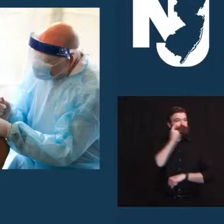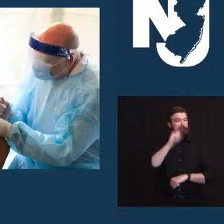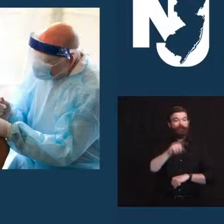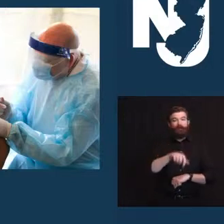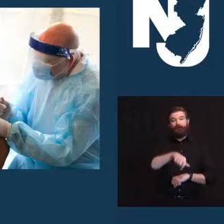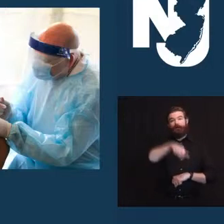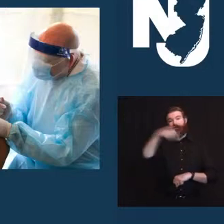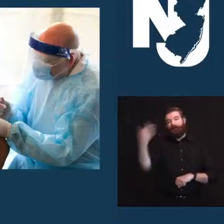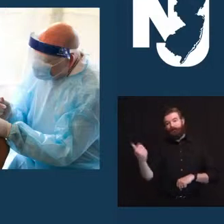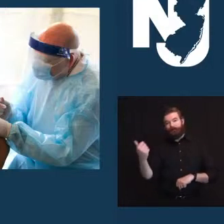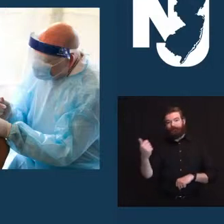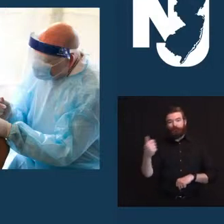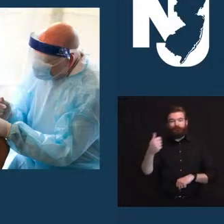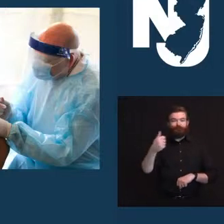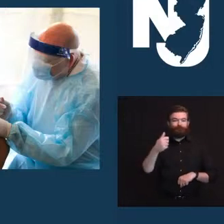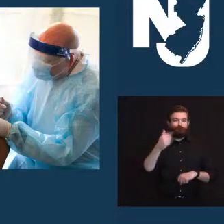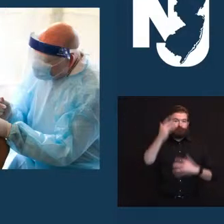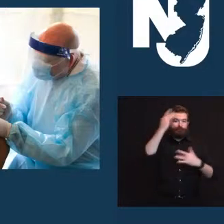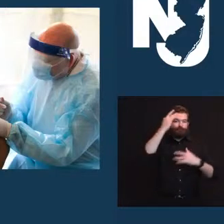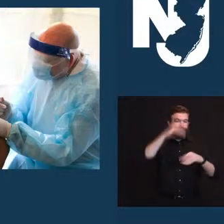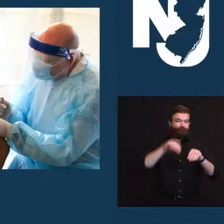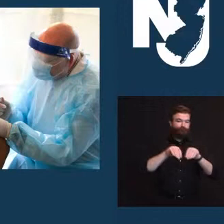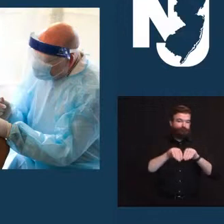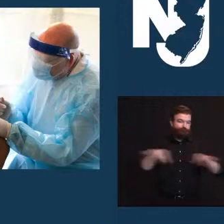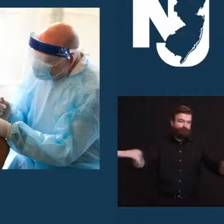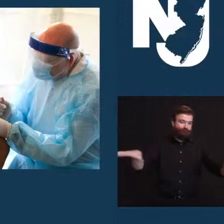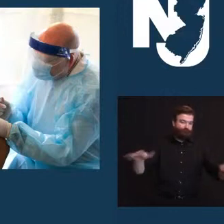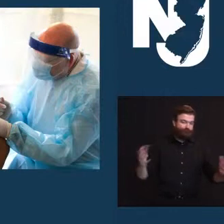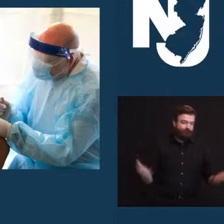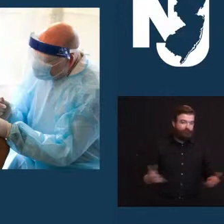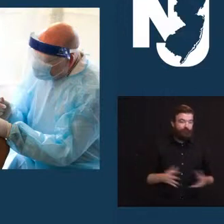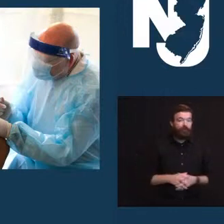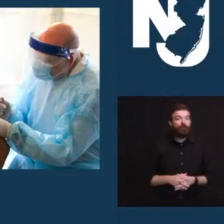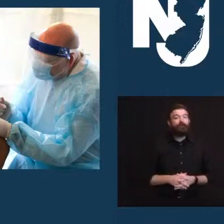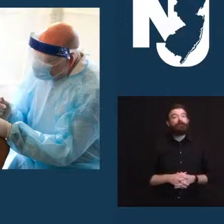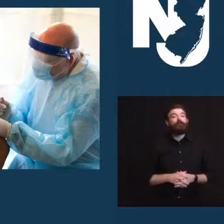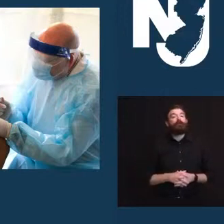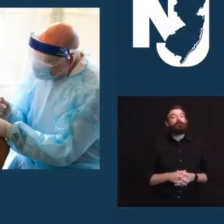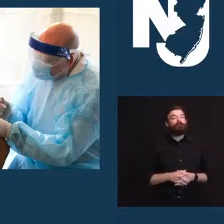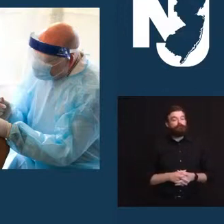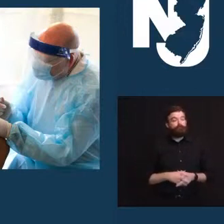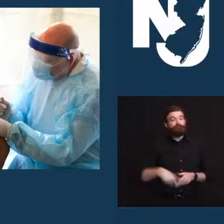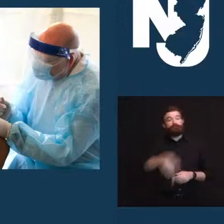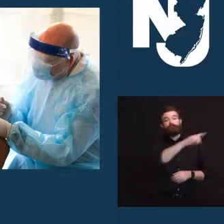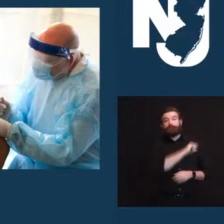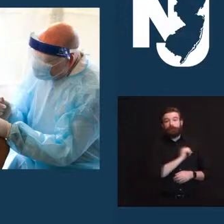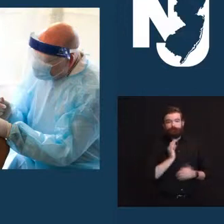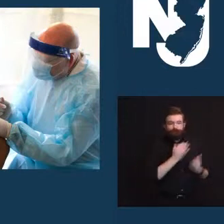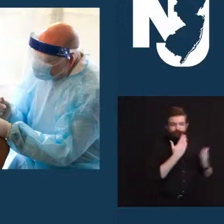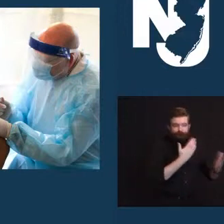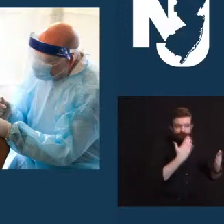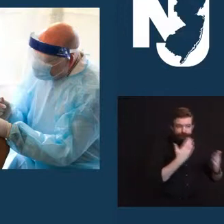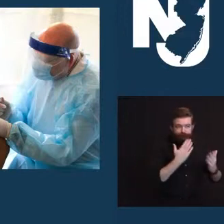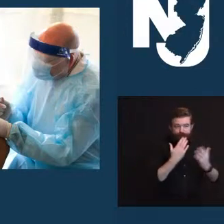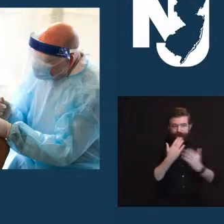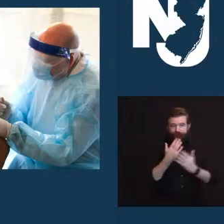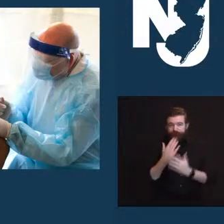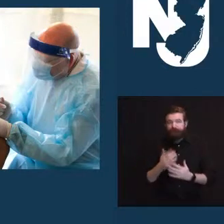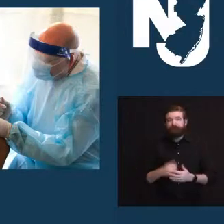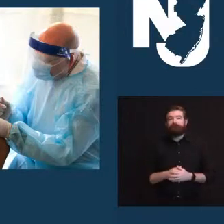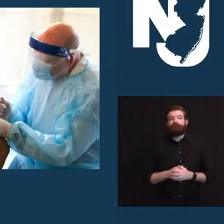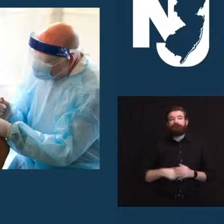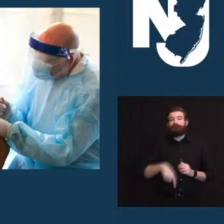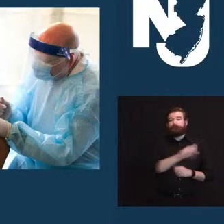mirror that of our state. So I'm grateful to the staff and residents at Roosevelt Care Center for their very warm welcome